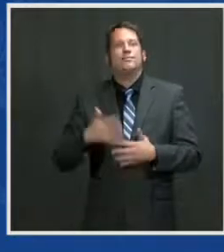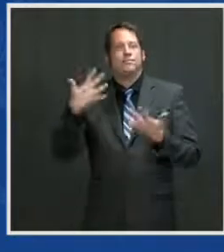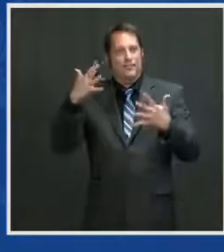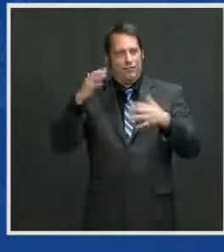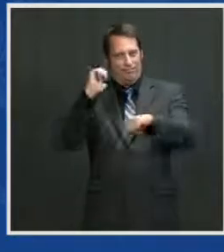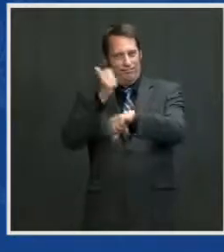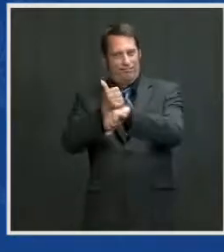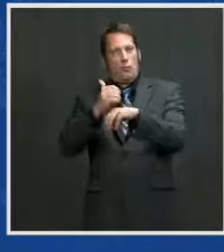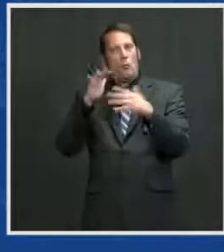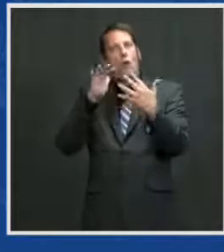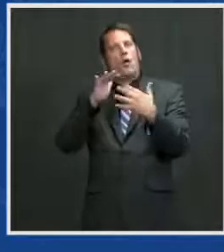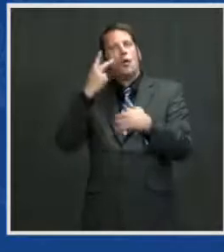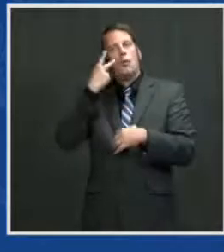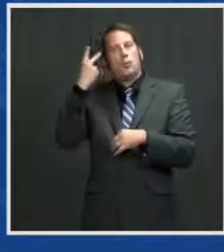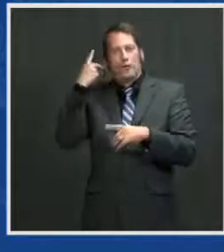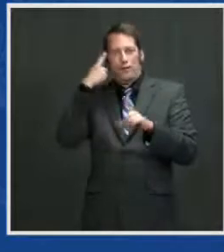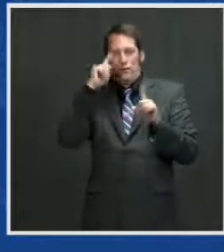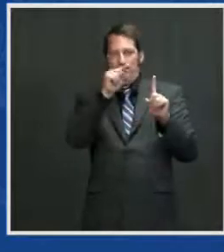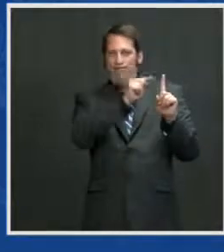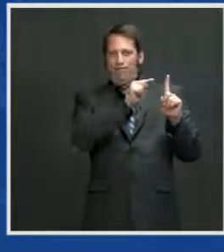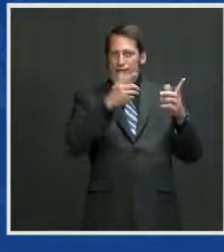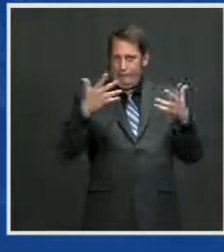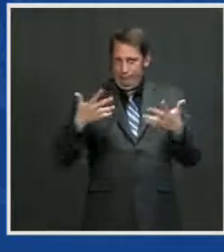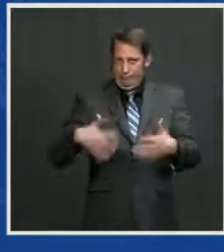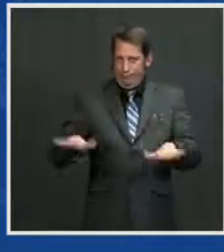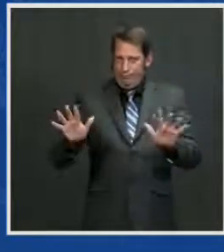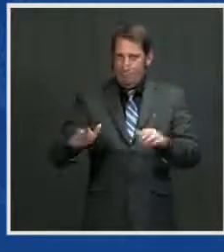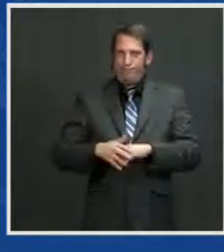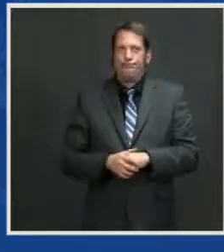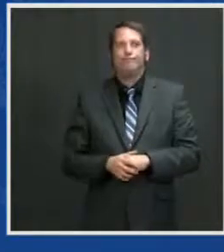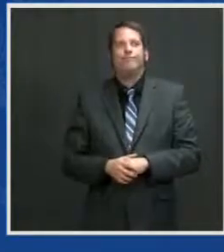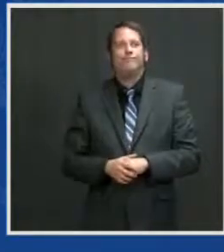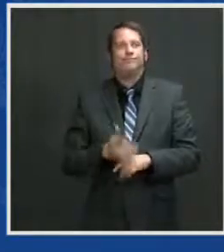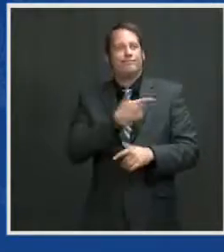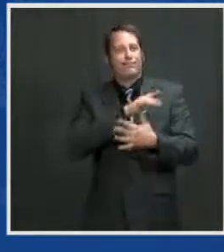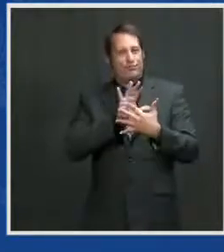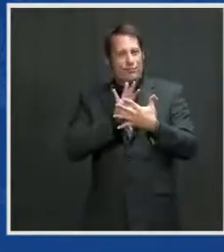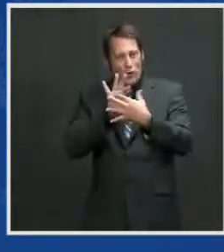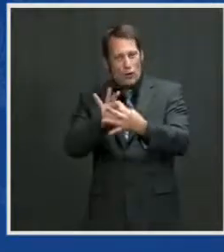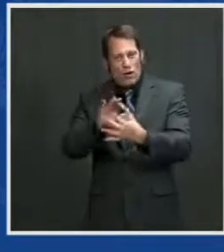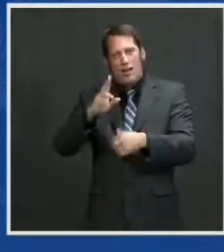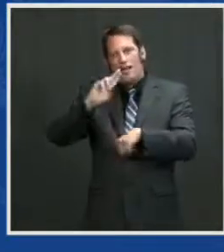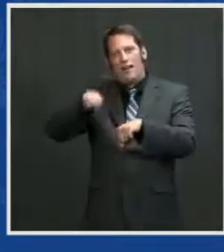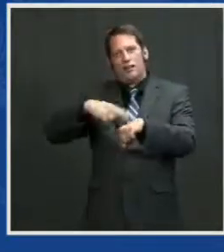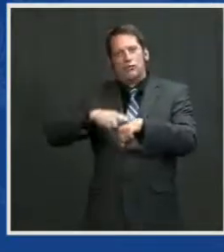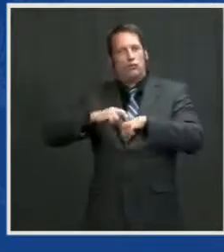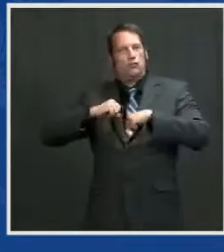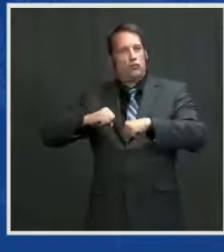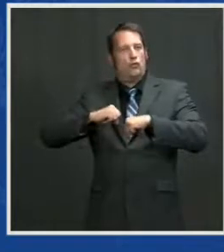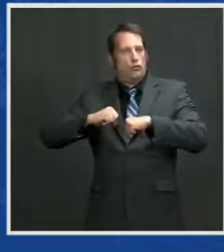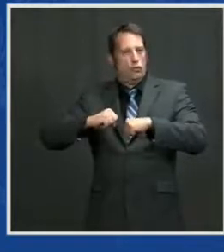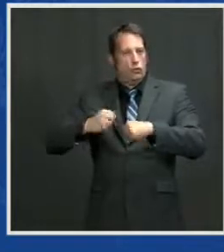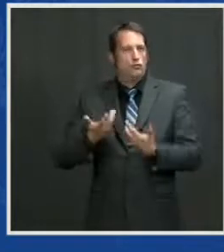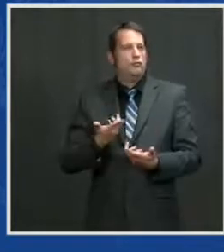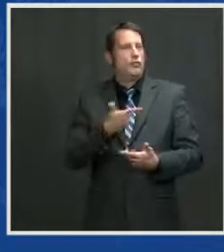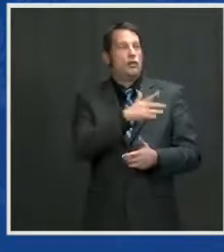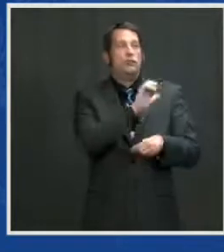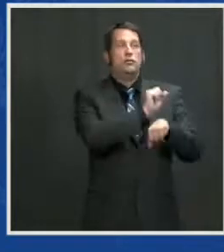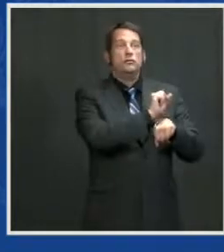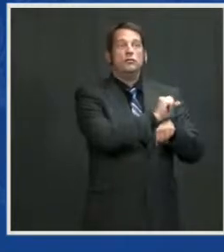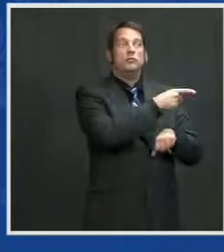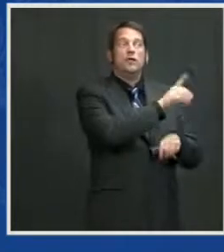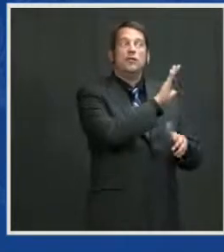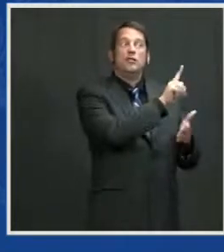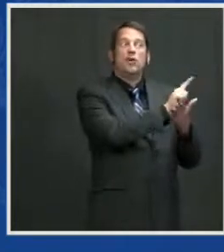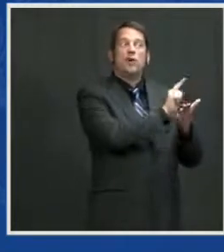joined the National Guard, gave up his job as attorney general in the state of Delaware so he could go with his unit to Iraq